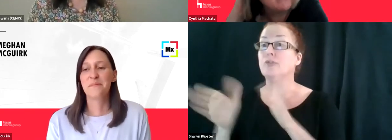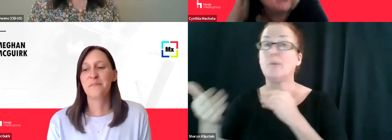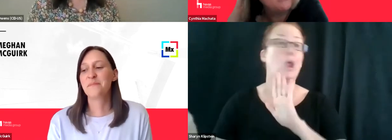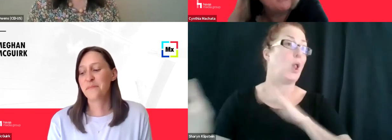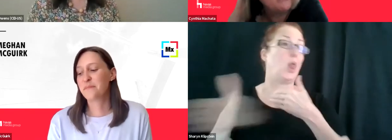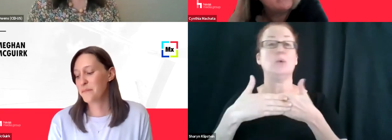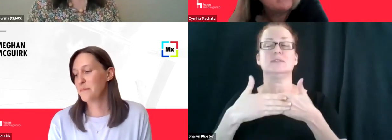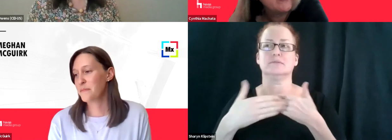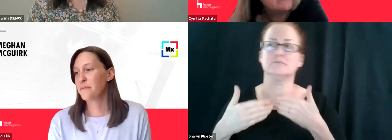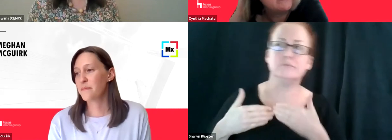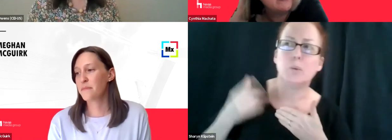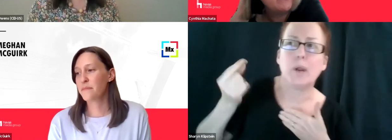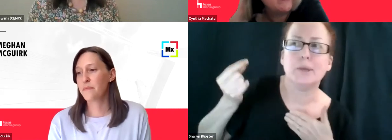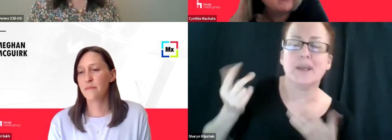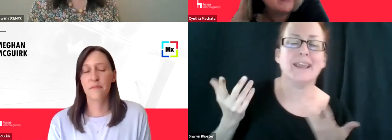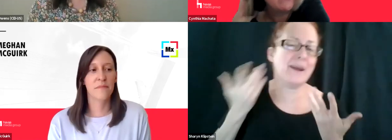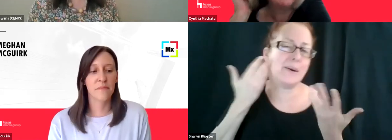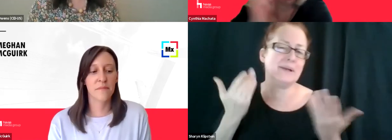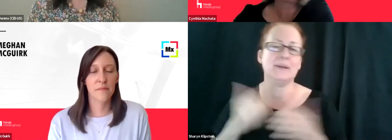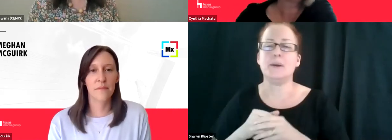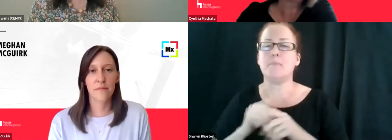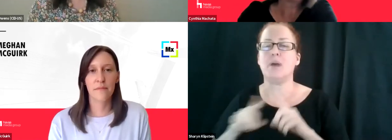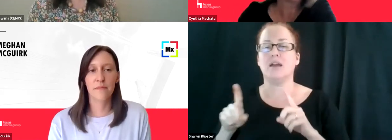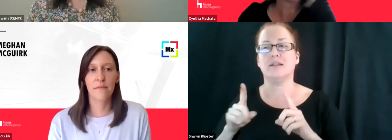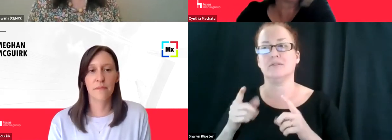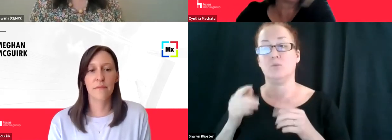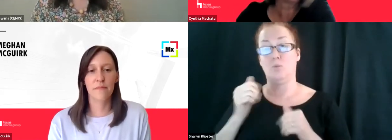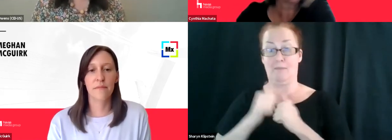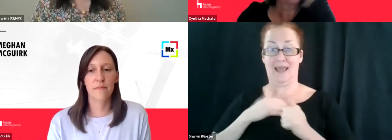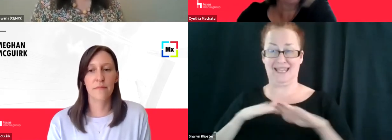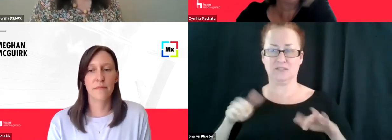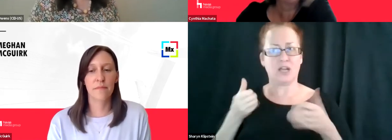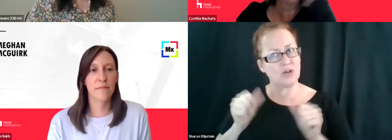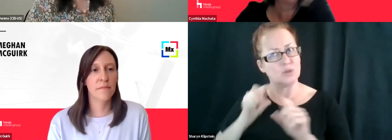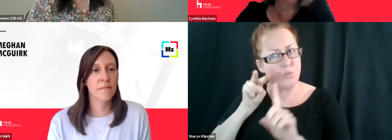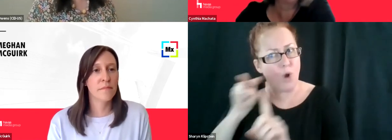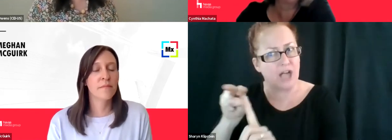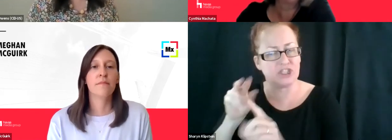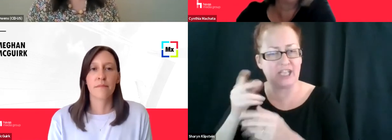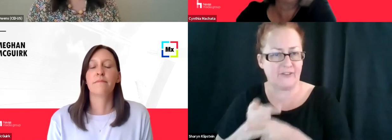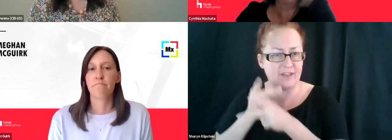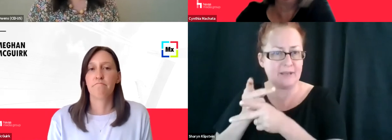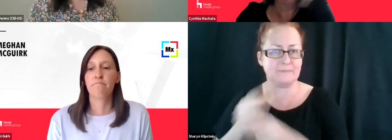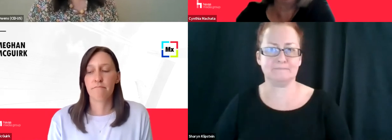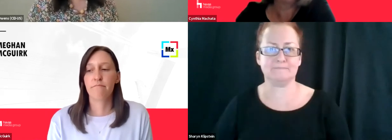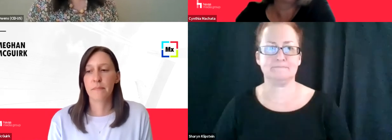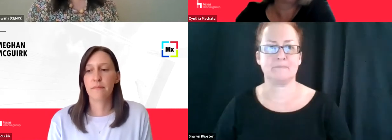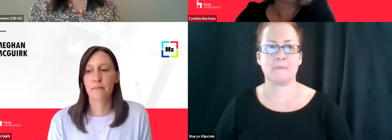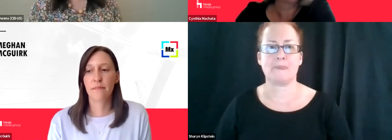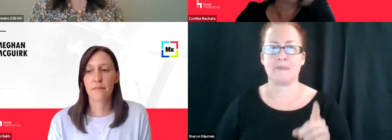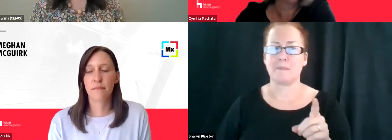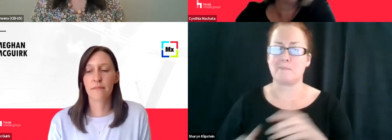you might not know, but we did try to keep a very close eye on it. yeah, I think staying involved for sure as a parent, um,